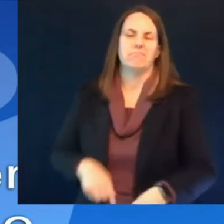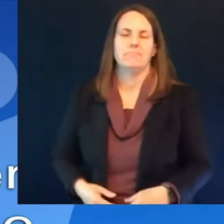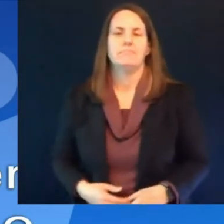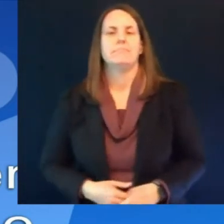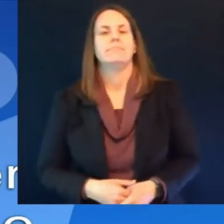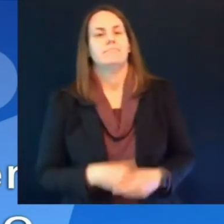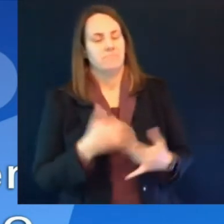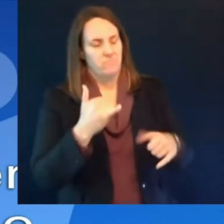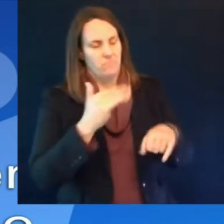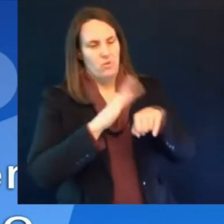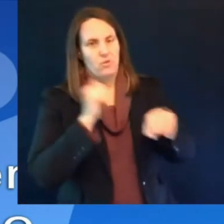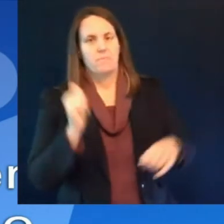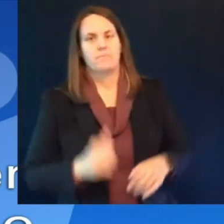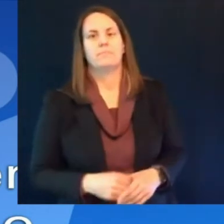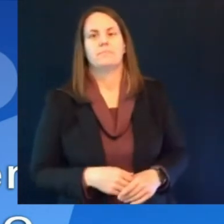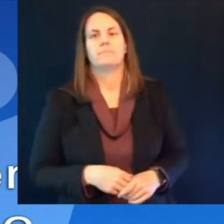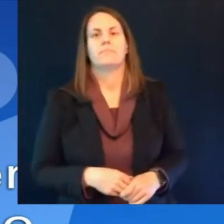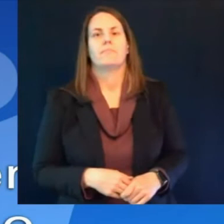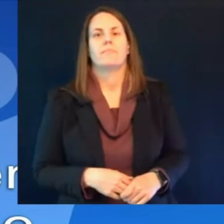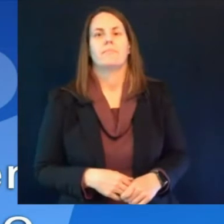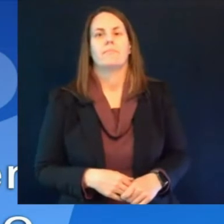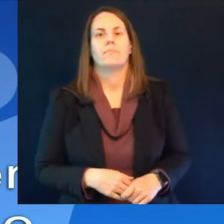from west politics stephanie